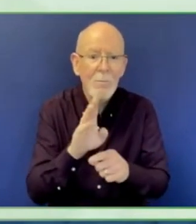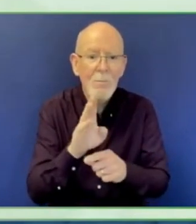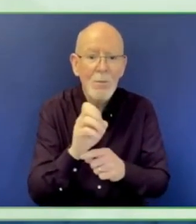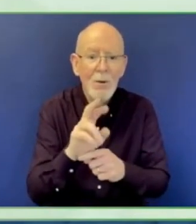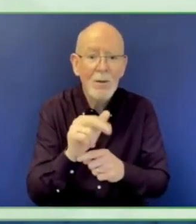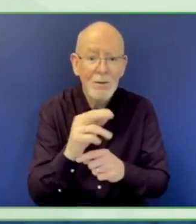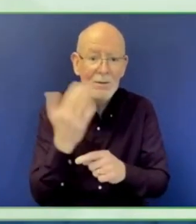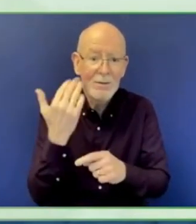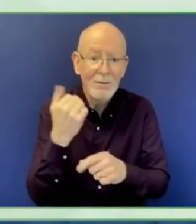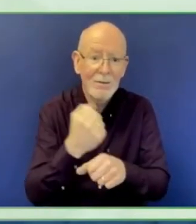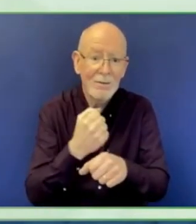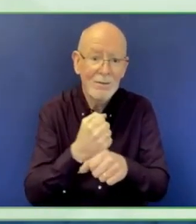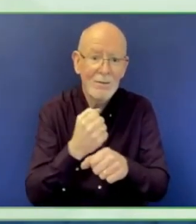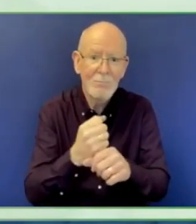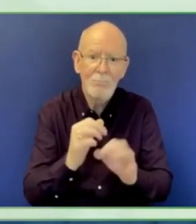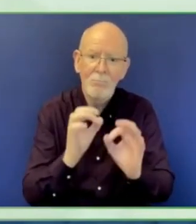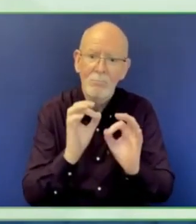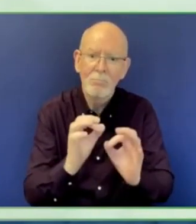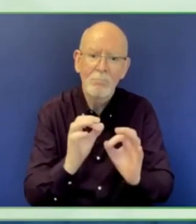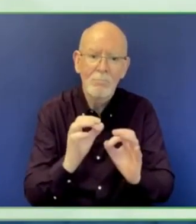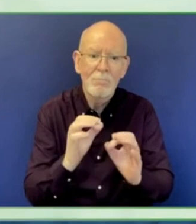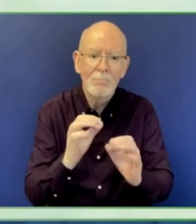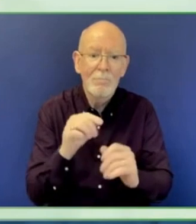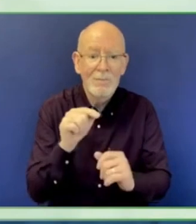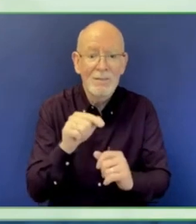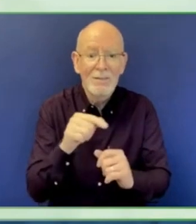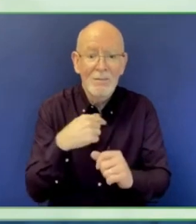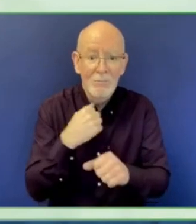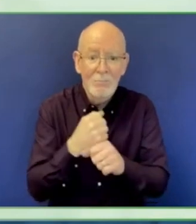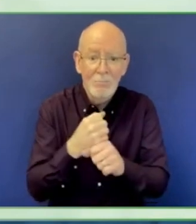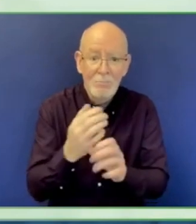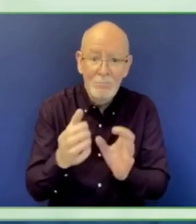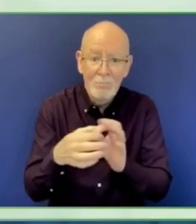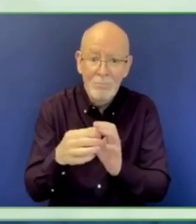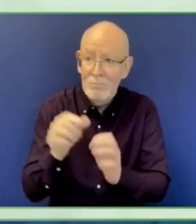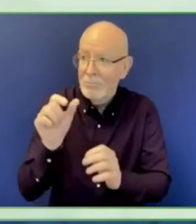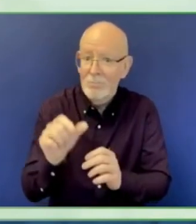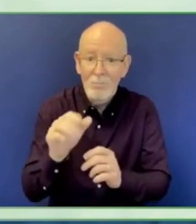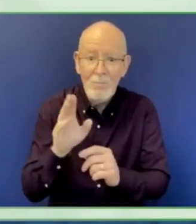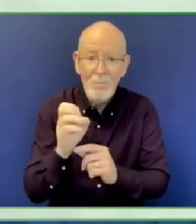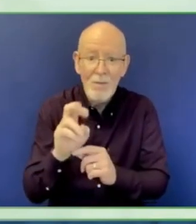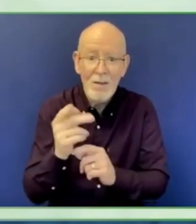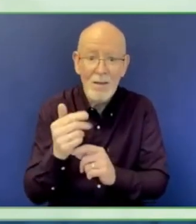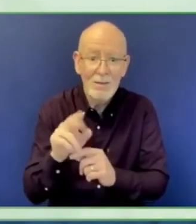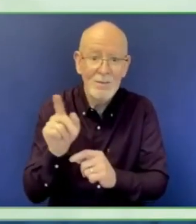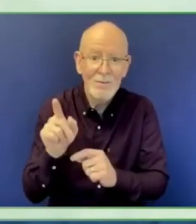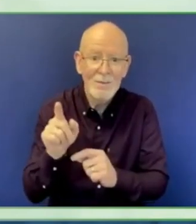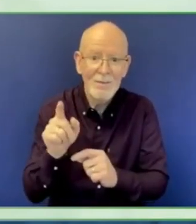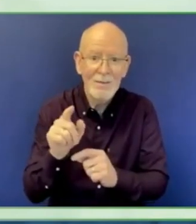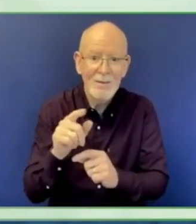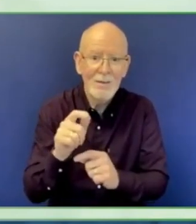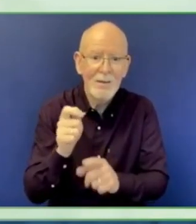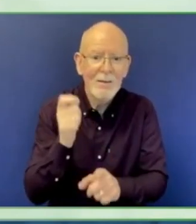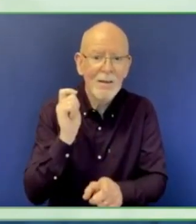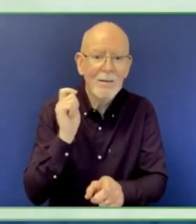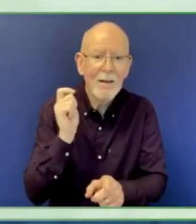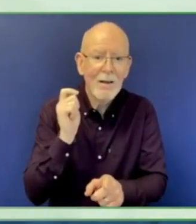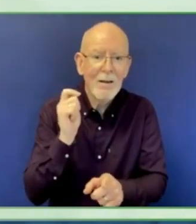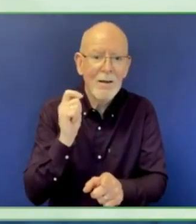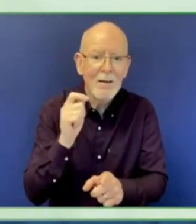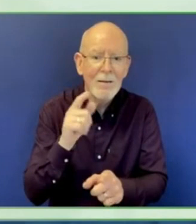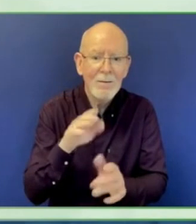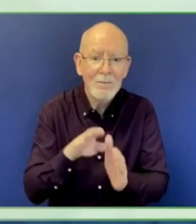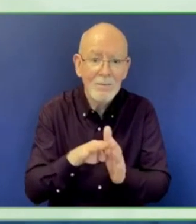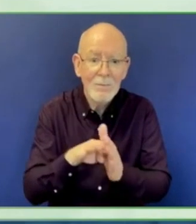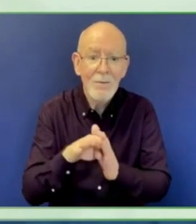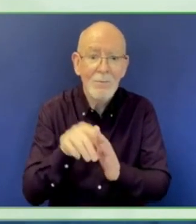So now we're bringing that together into a sort of venture studio that will better help ventures go from country to country and from continent